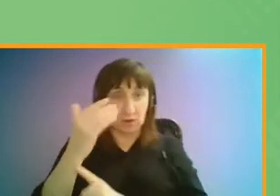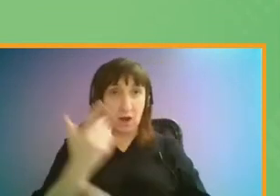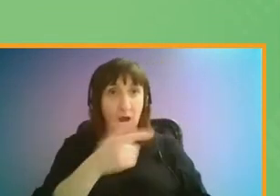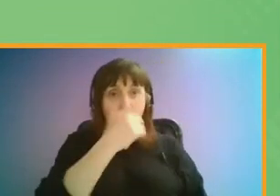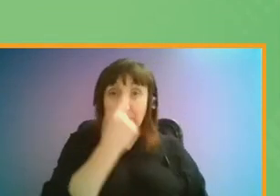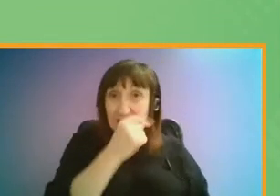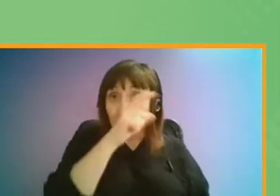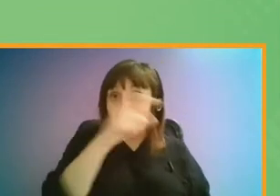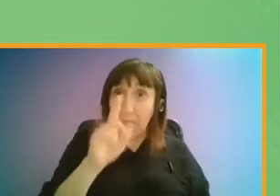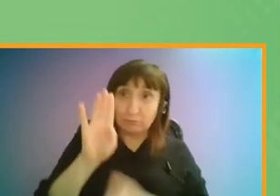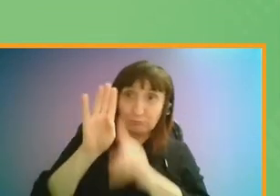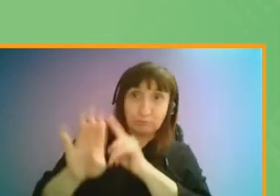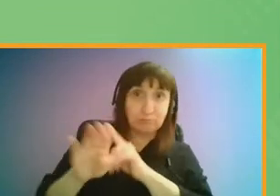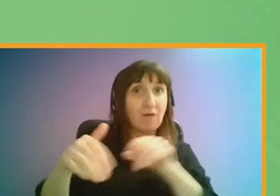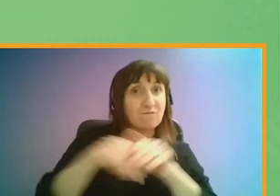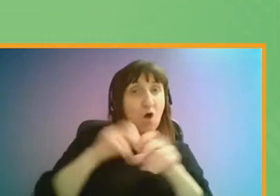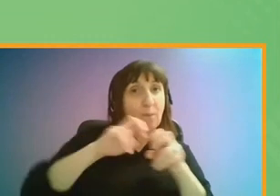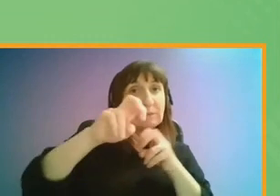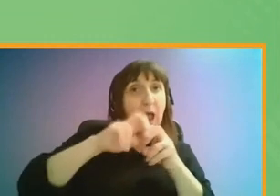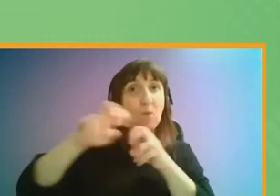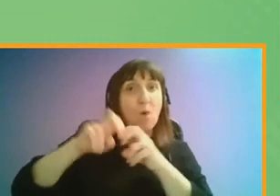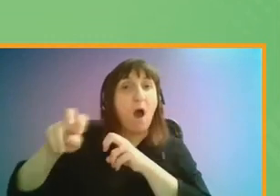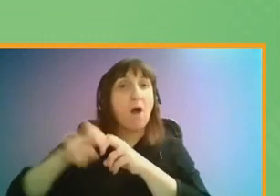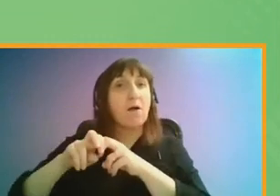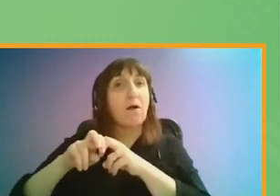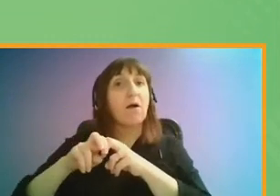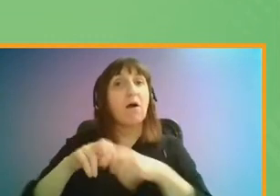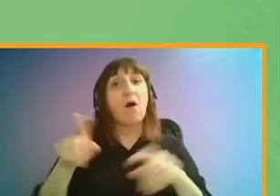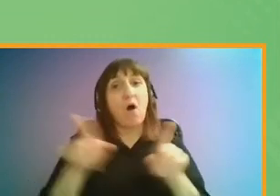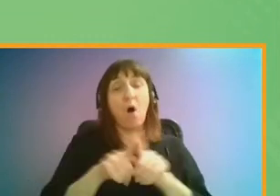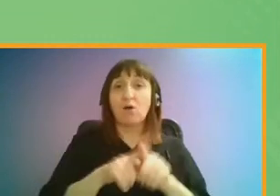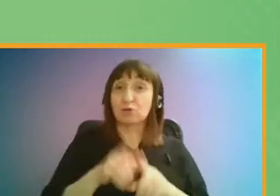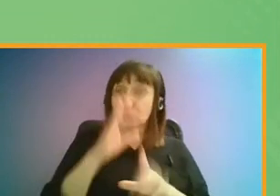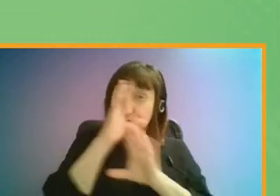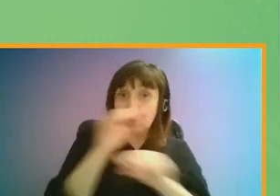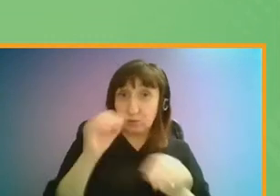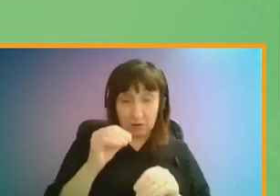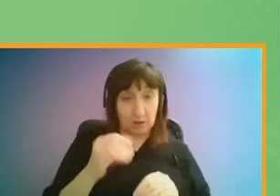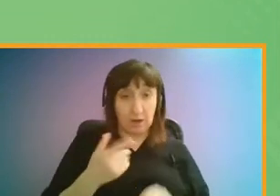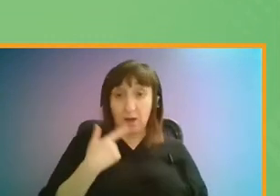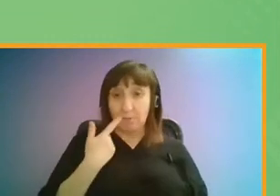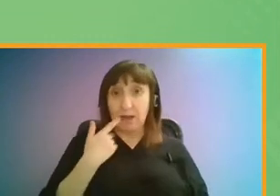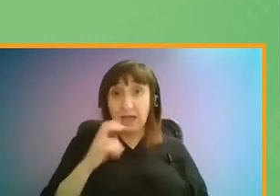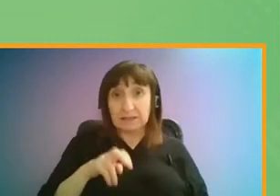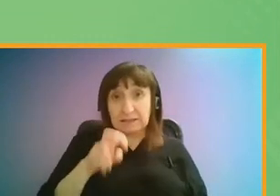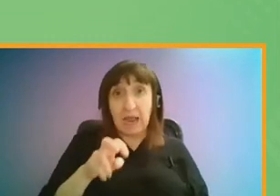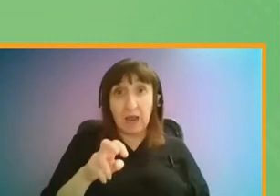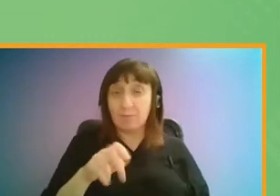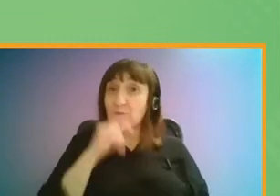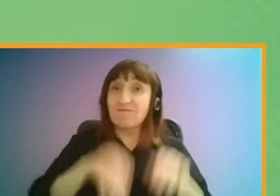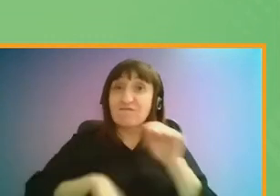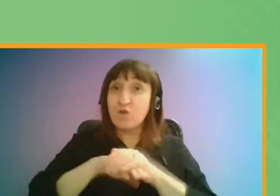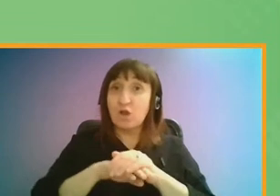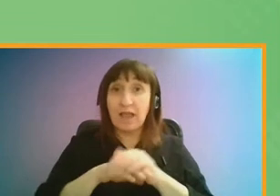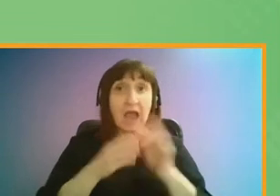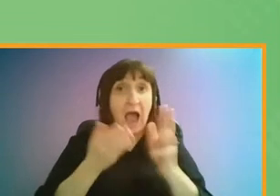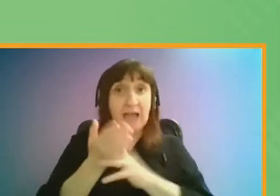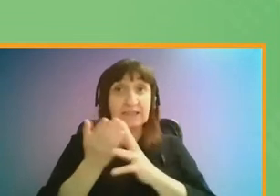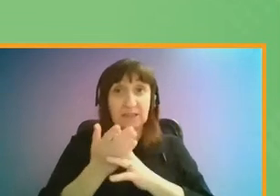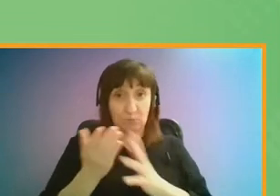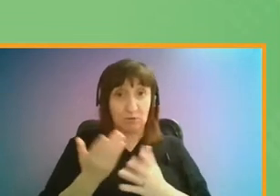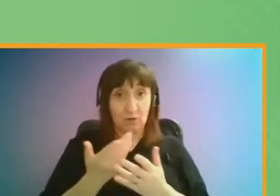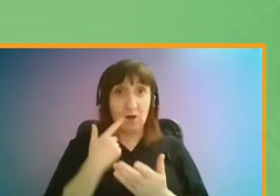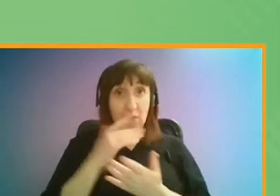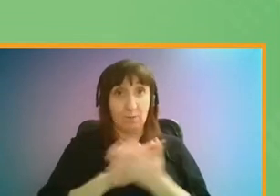of potential passengers from the public transport network. It's also important to note that step free does not always mean fully accessible on the tube network.